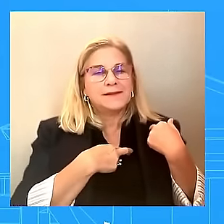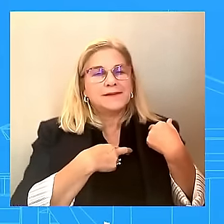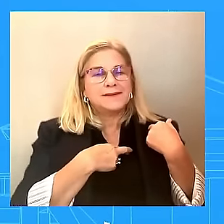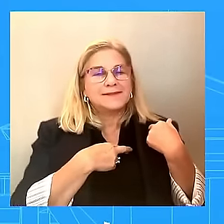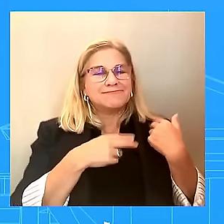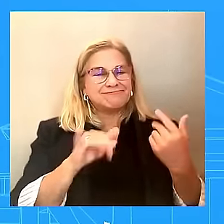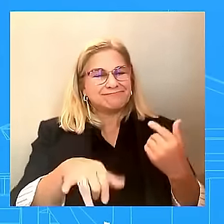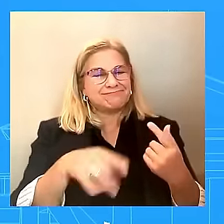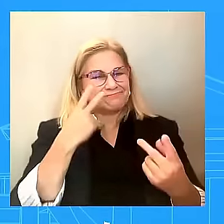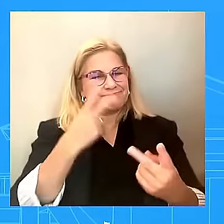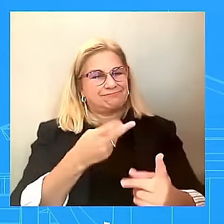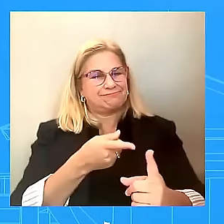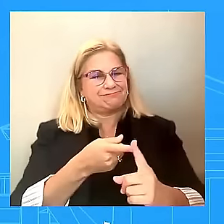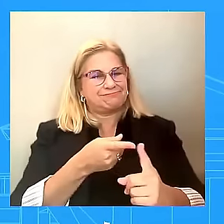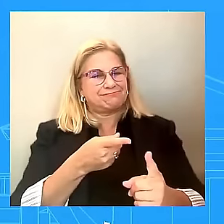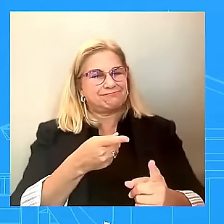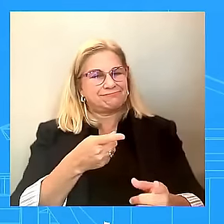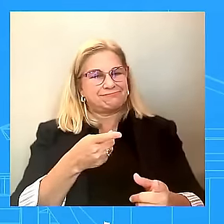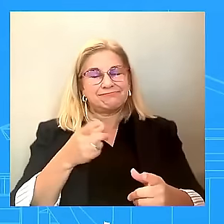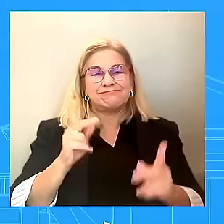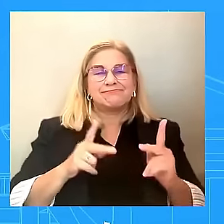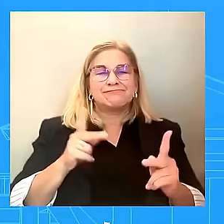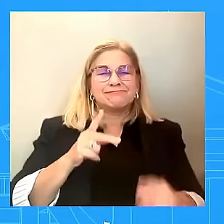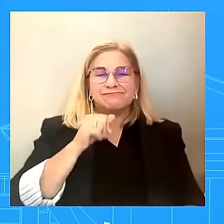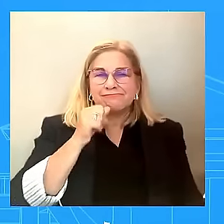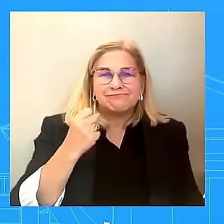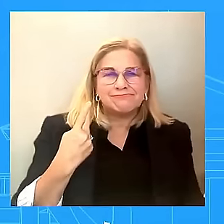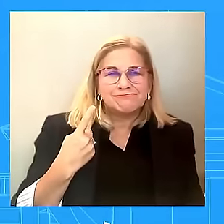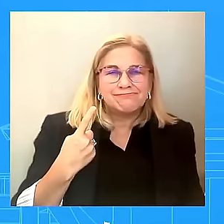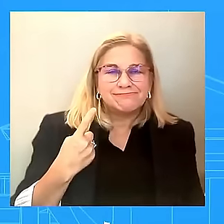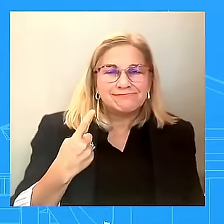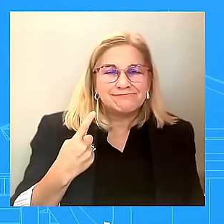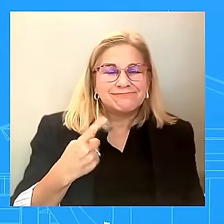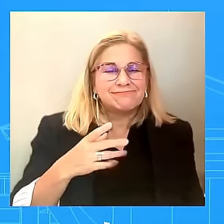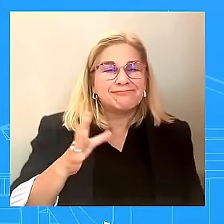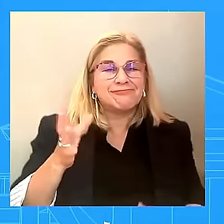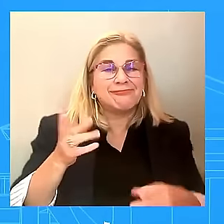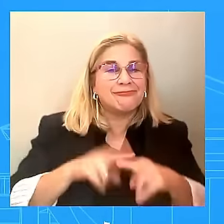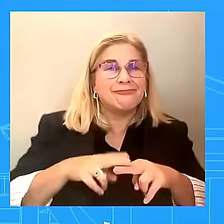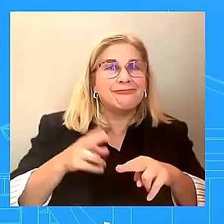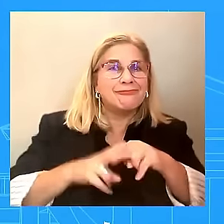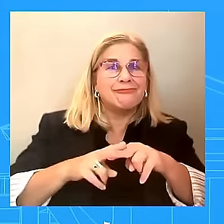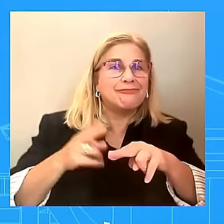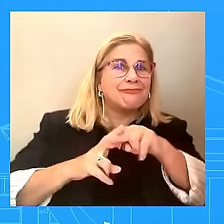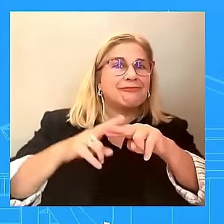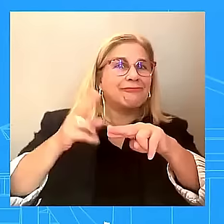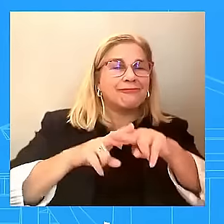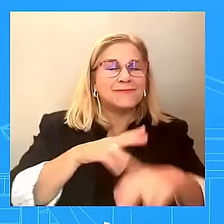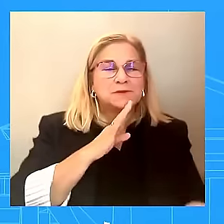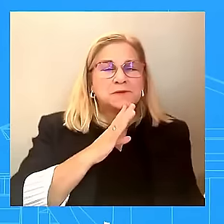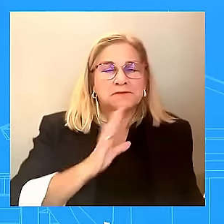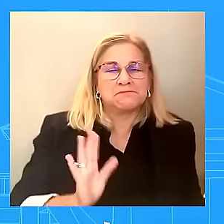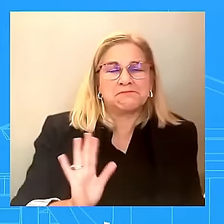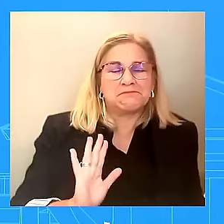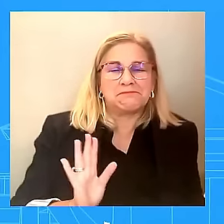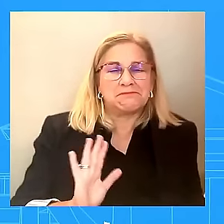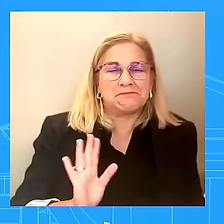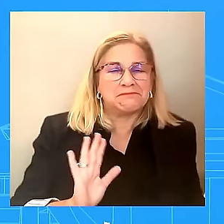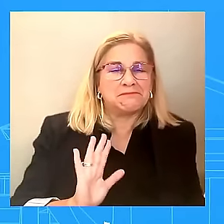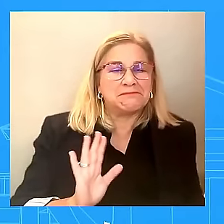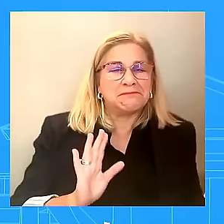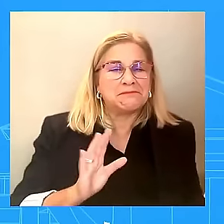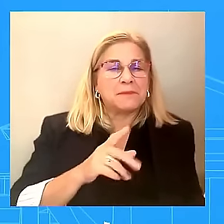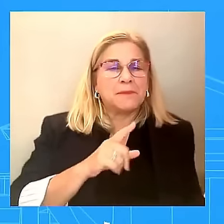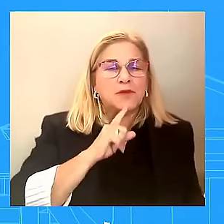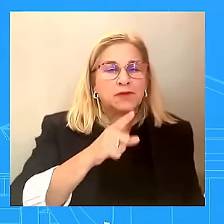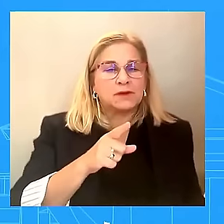further even explain that to them. Our kids, our schools. There's an epidemic here. There's an